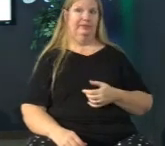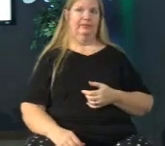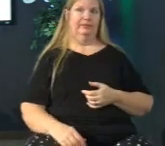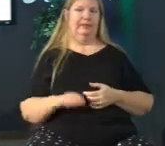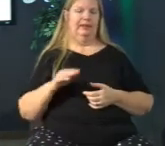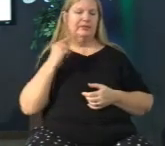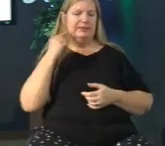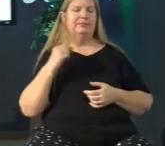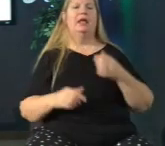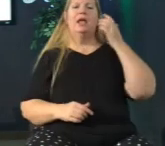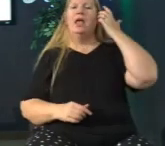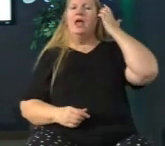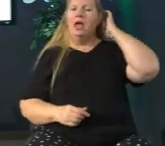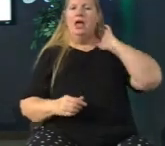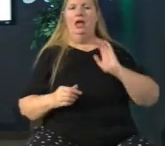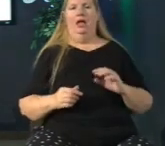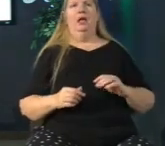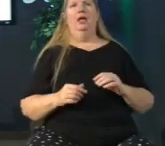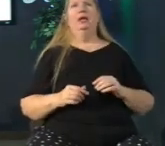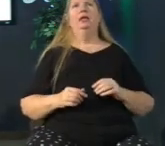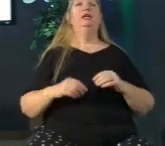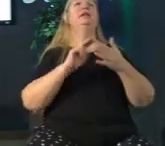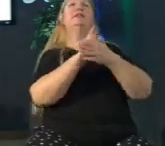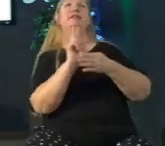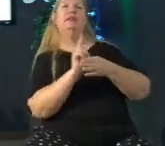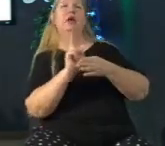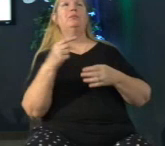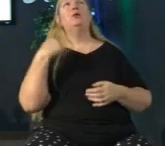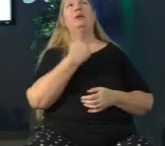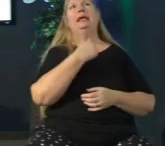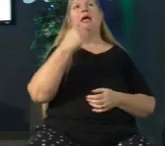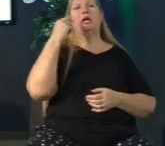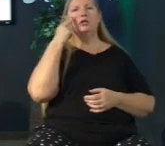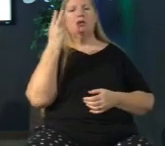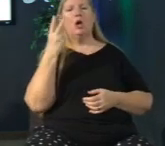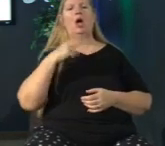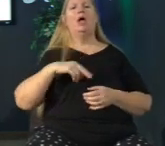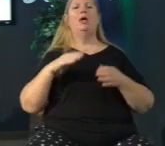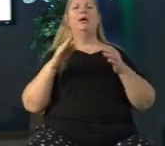in that clip we saw little James being talked to by Jesus and